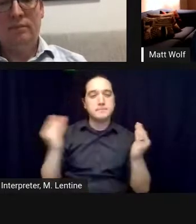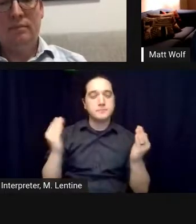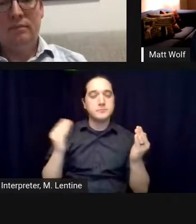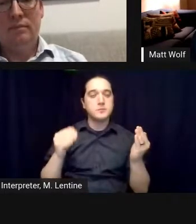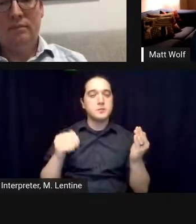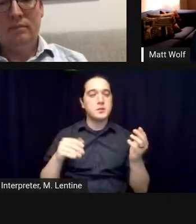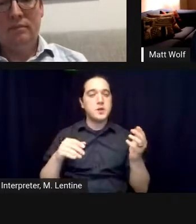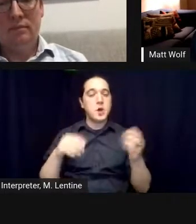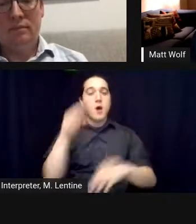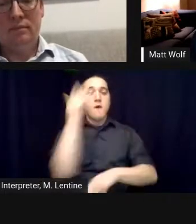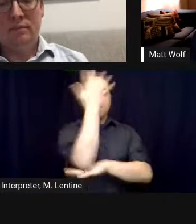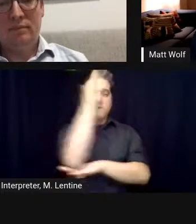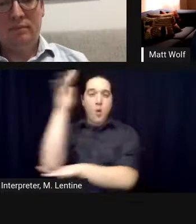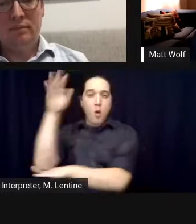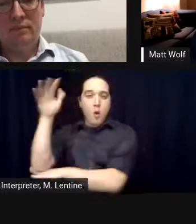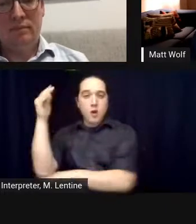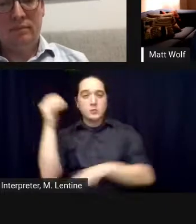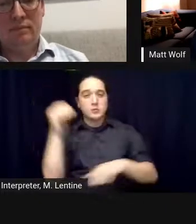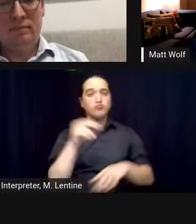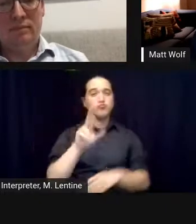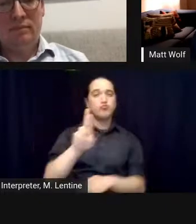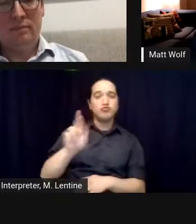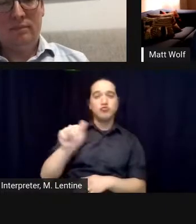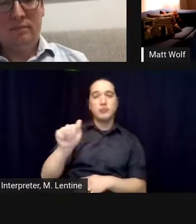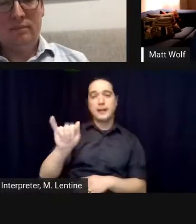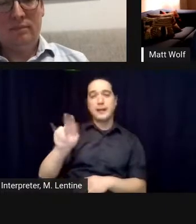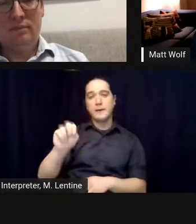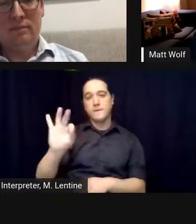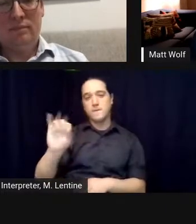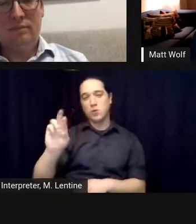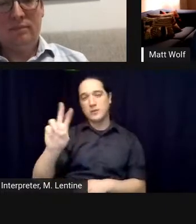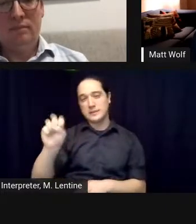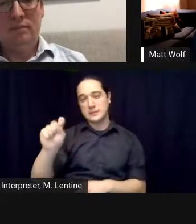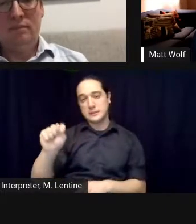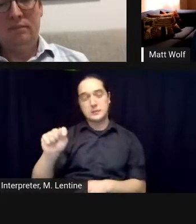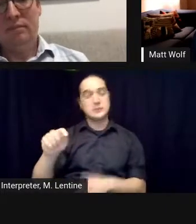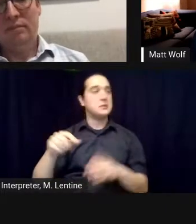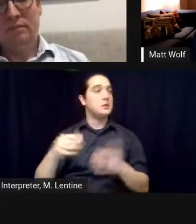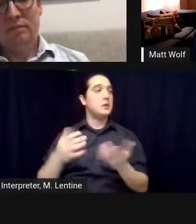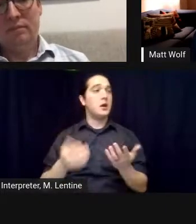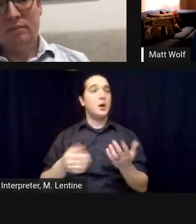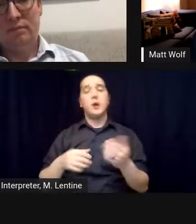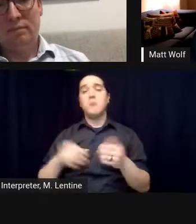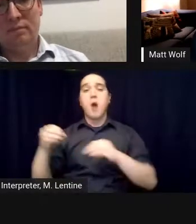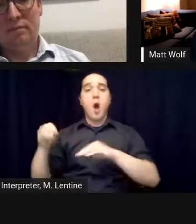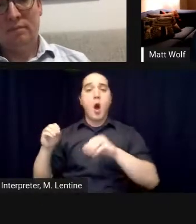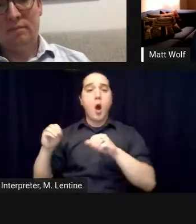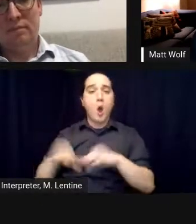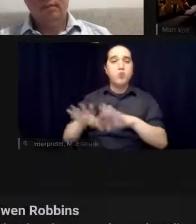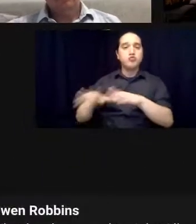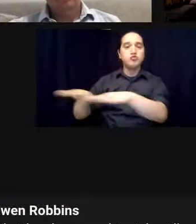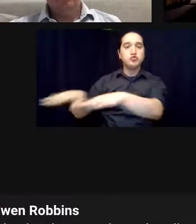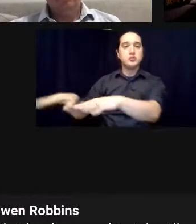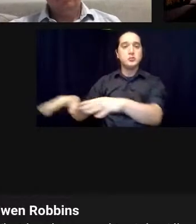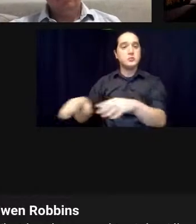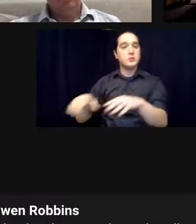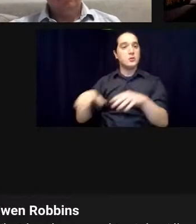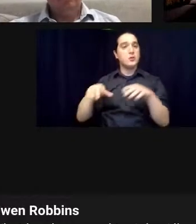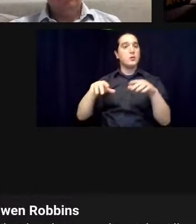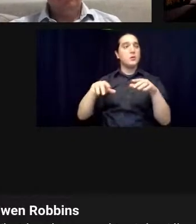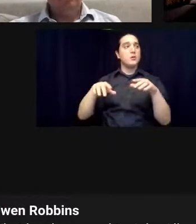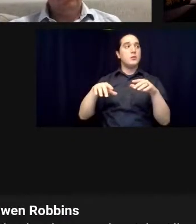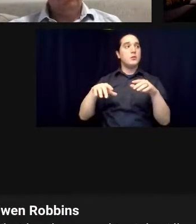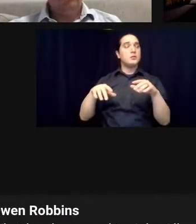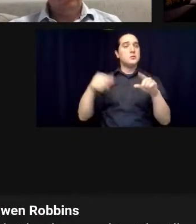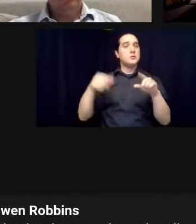you know can you do a living coral reef in an ocean that's only 40 feet long so you know